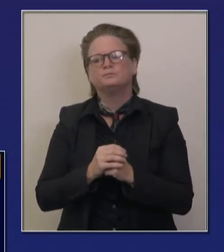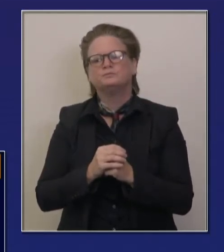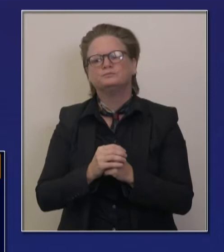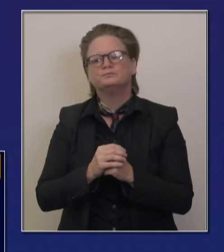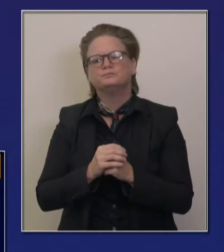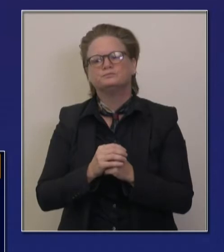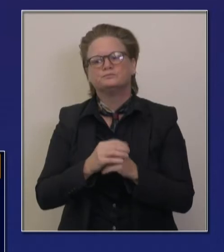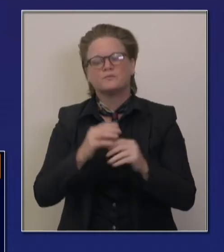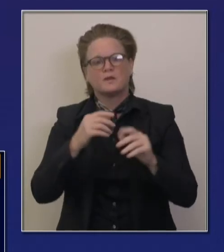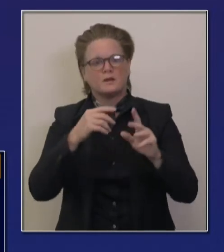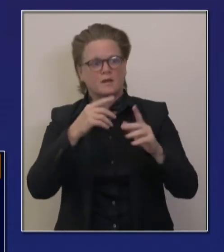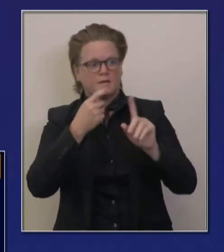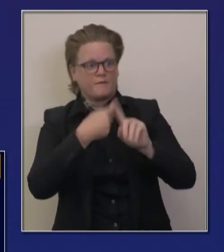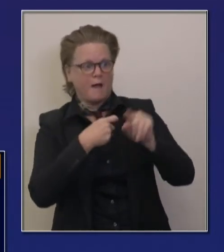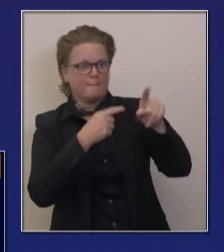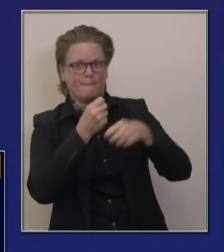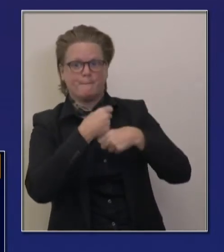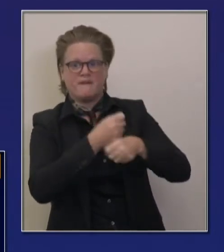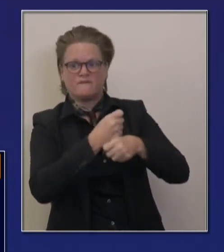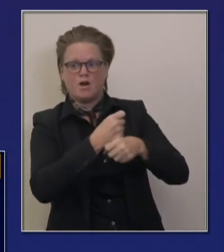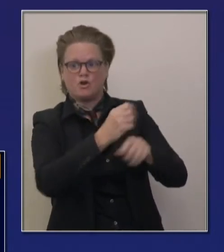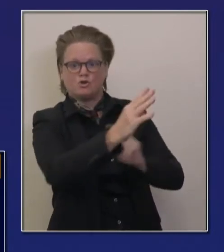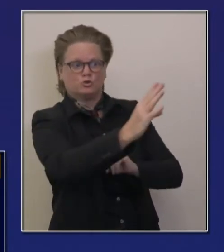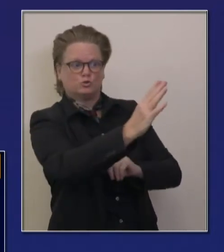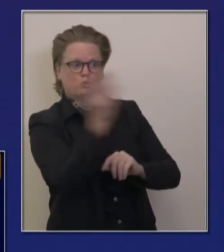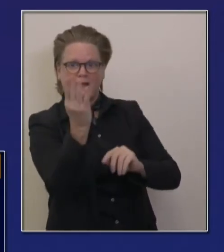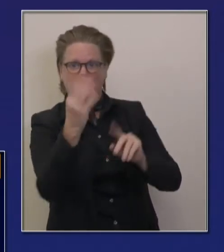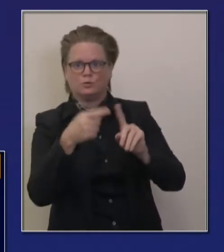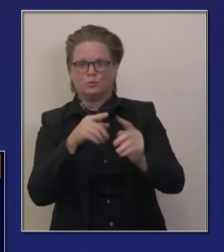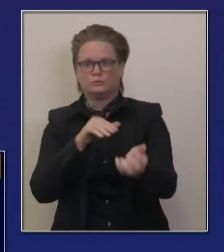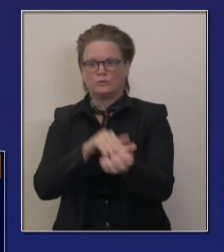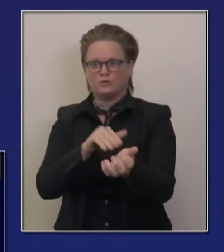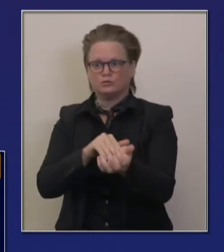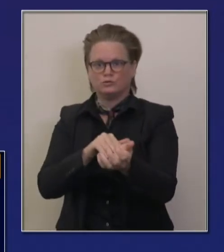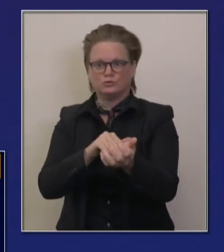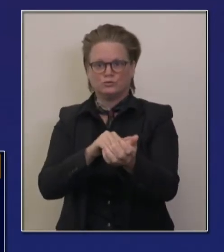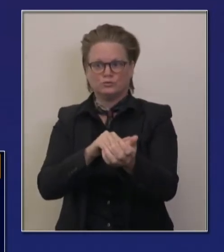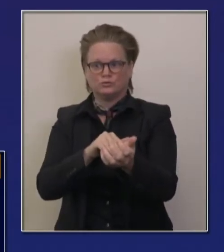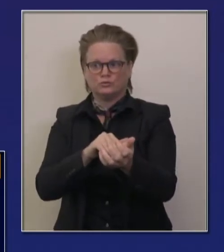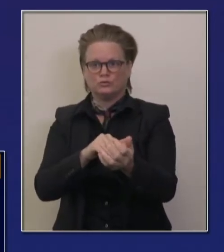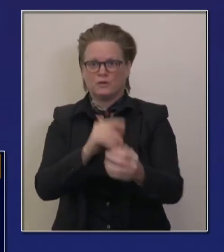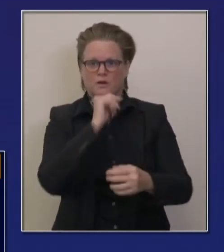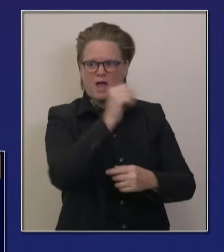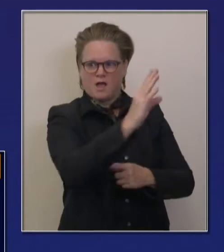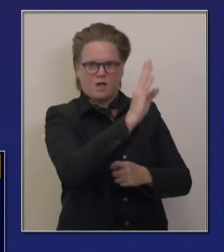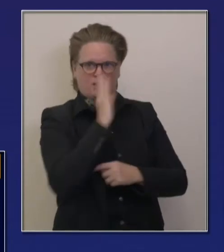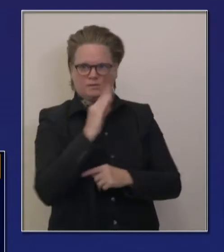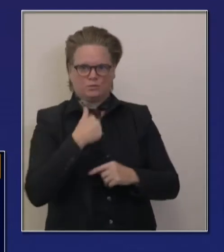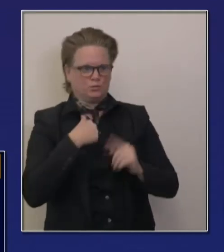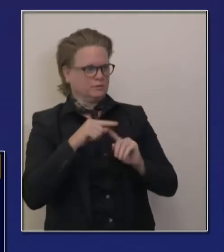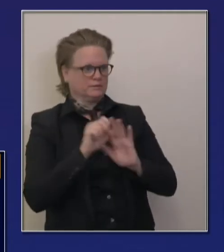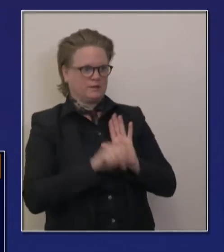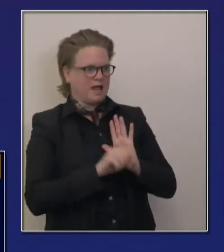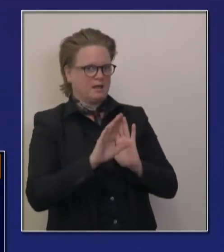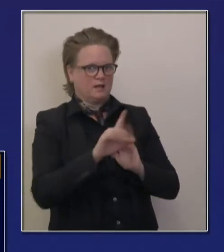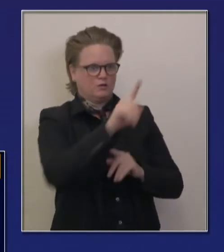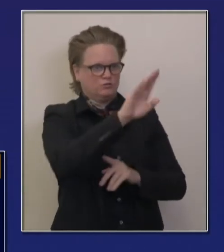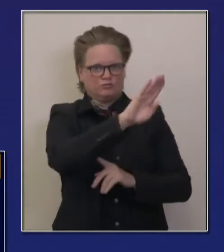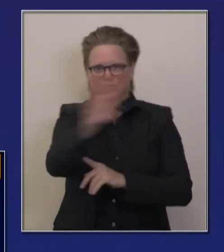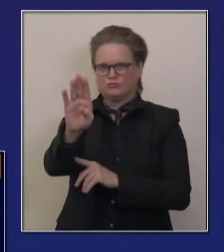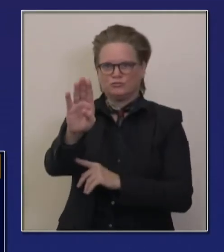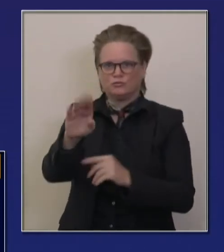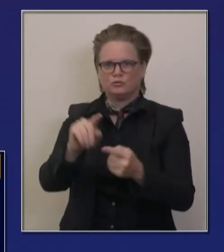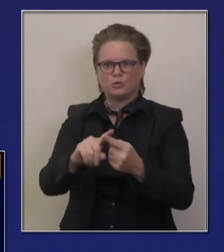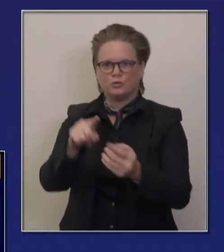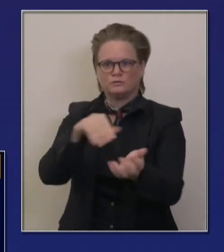providers. Then go to the state. Goes directly to the providers and maintaining throughout this cold chain and the requirements for